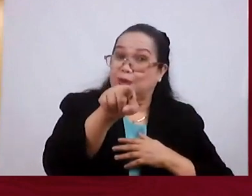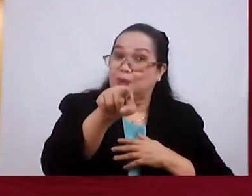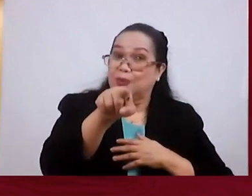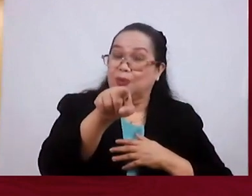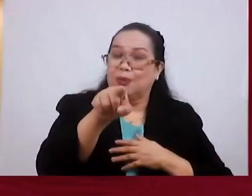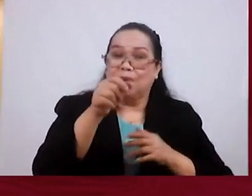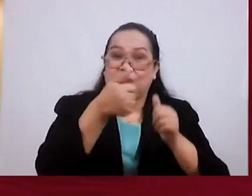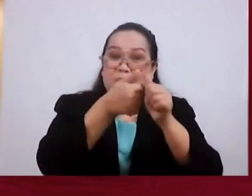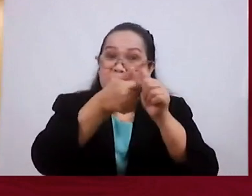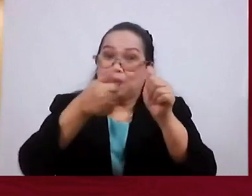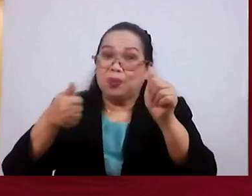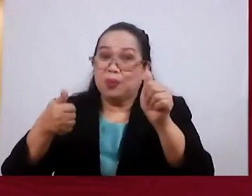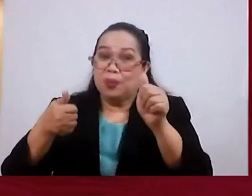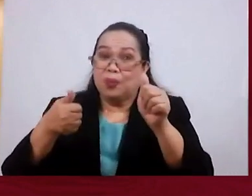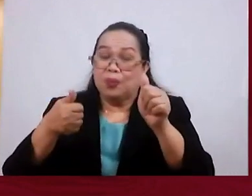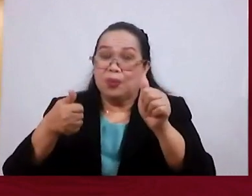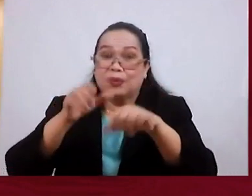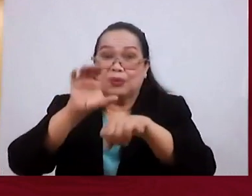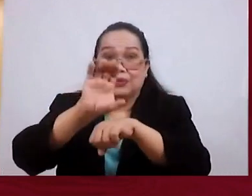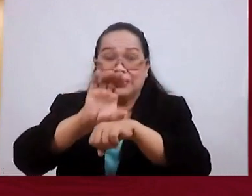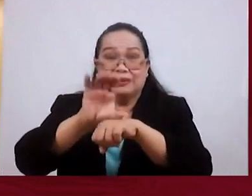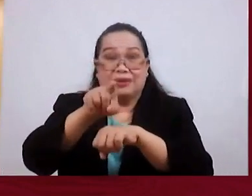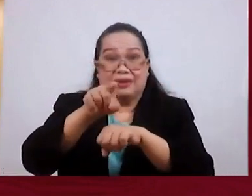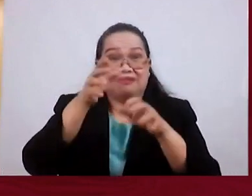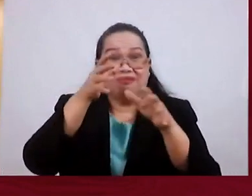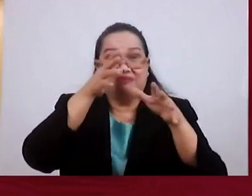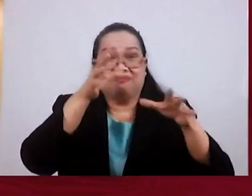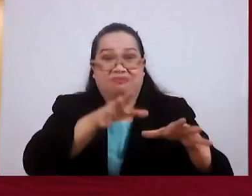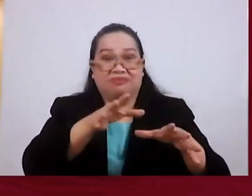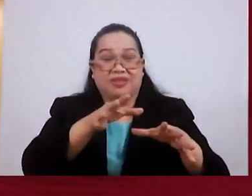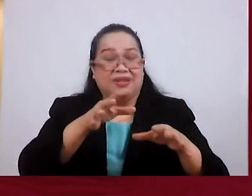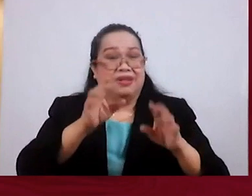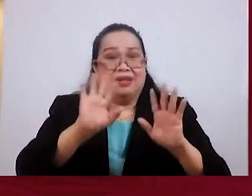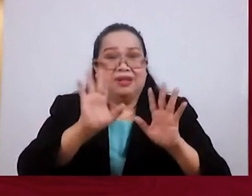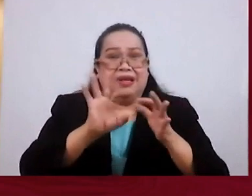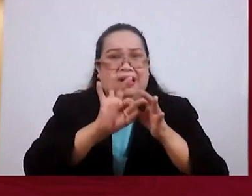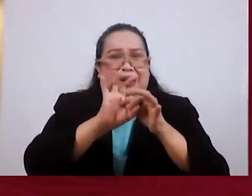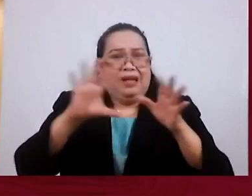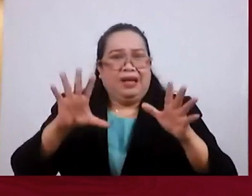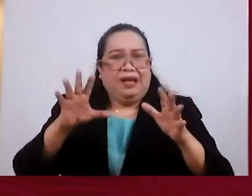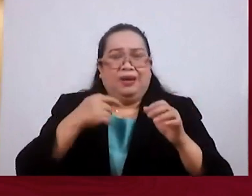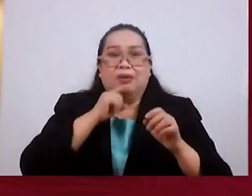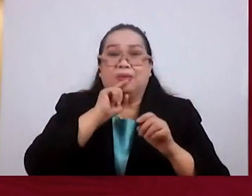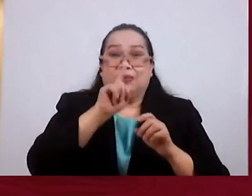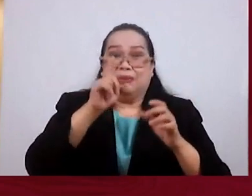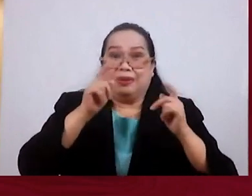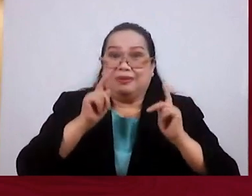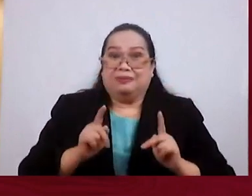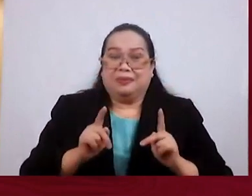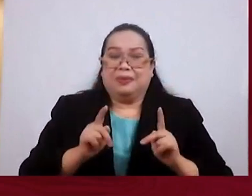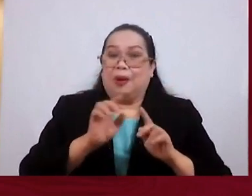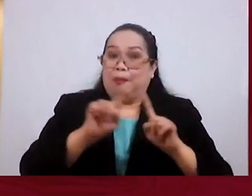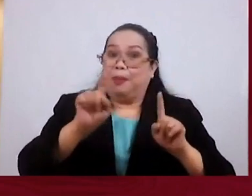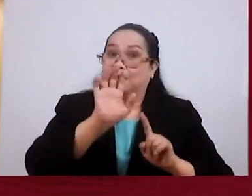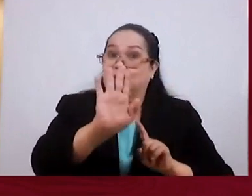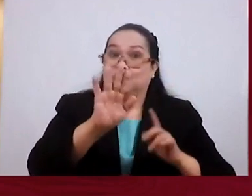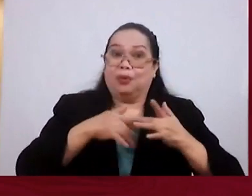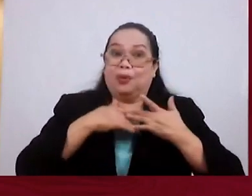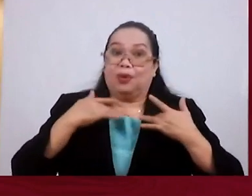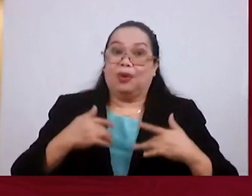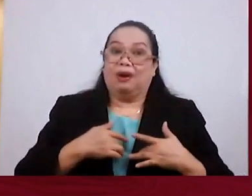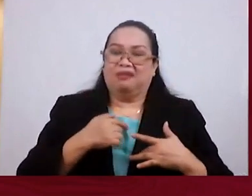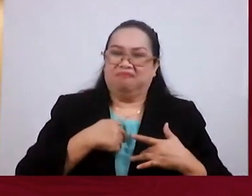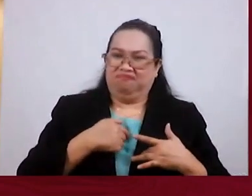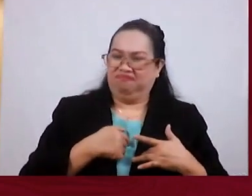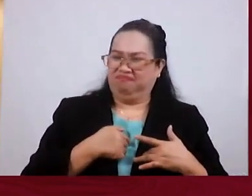from the church and you plan to walk away for good, even if you haven't physically walked away. But in your heart, you're